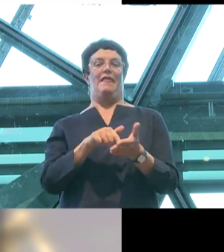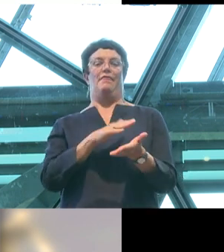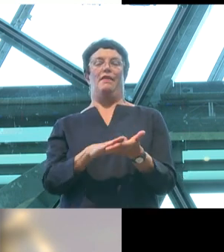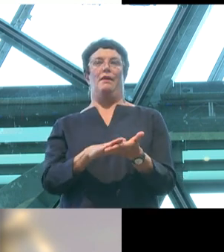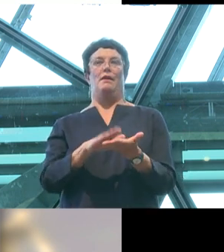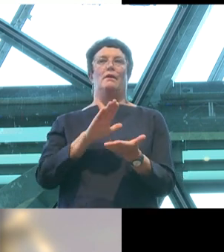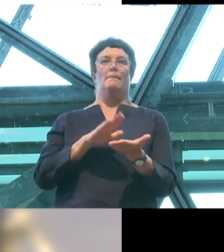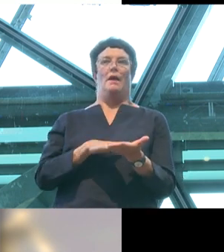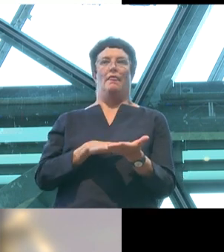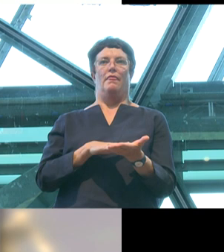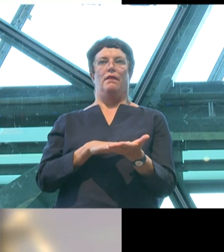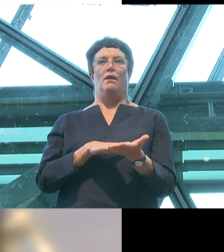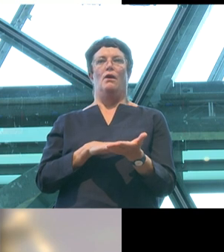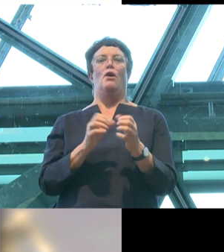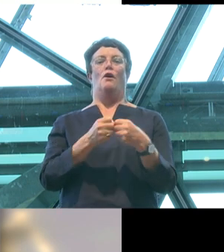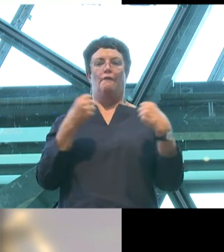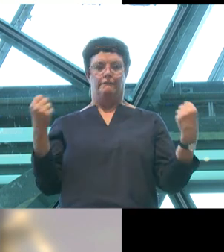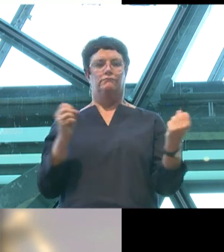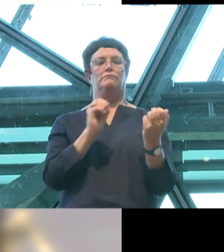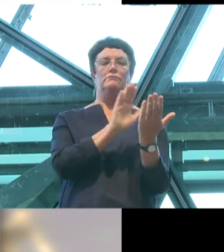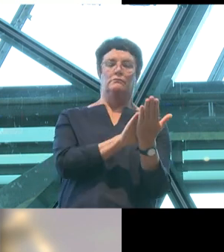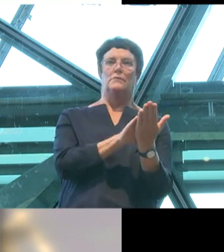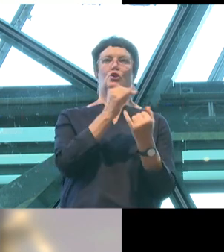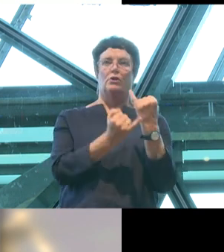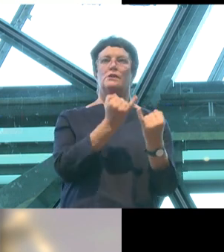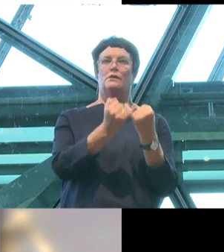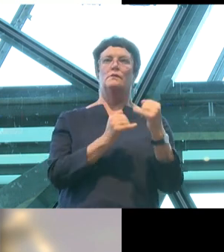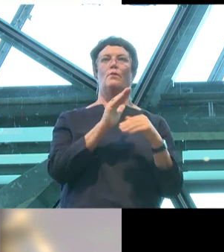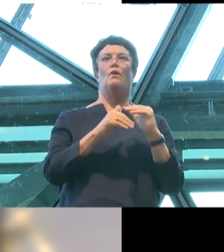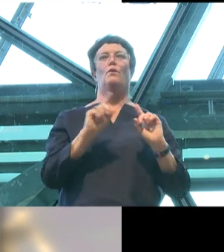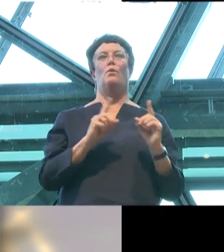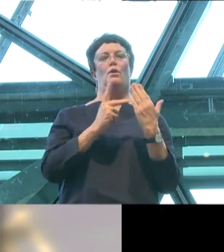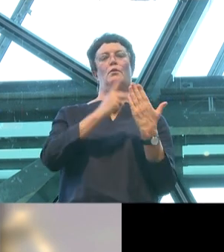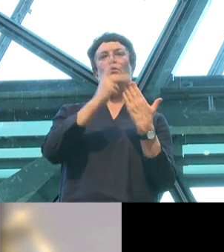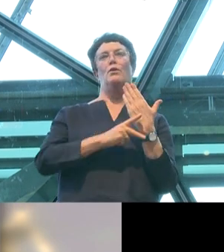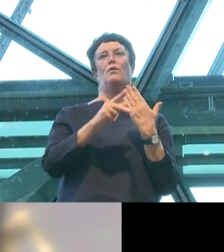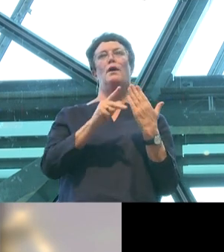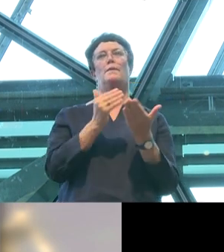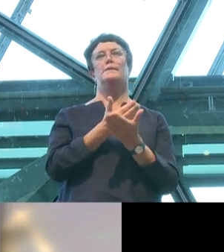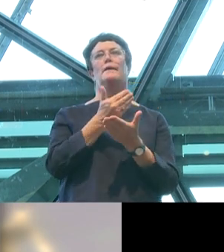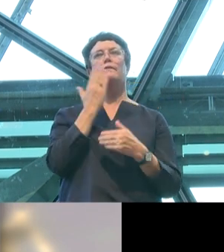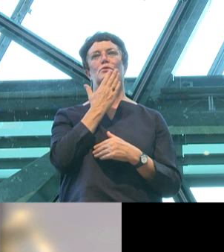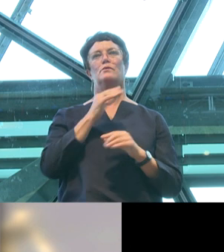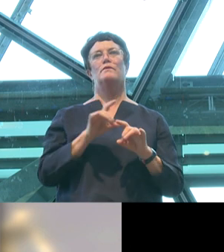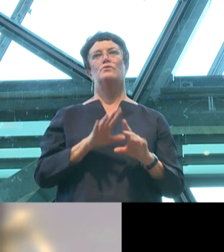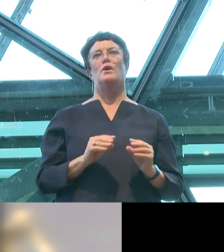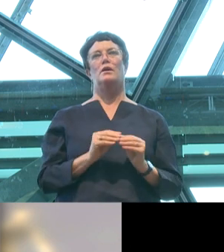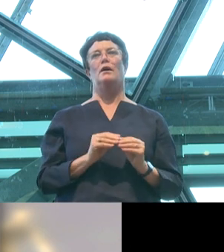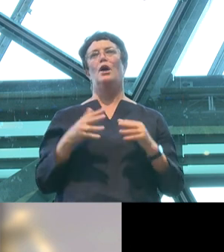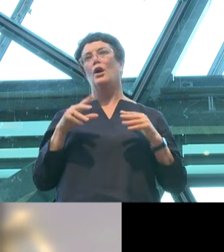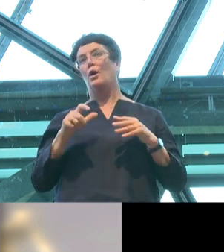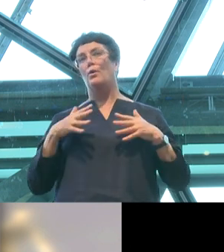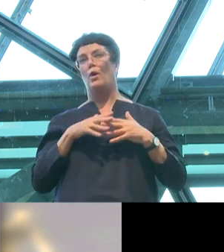indefatigable, sustained coverage and criticism of Safe Schools Coalition Australia. A federally funded program